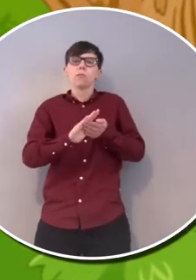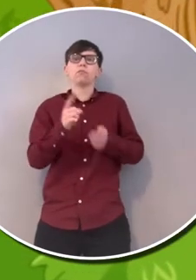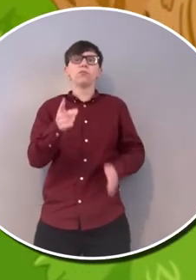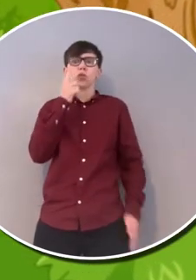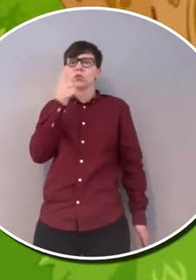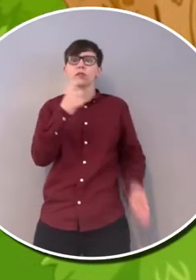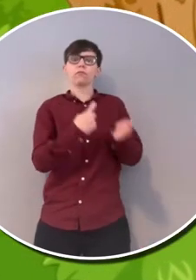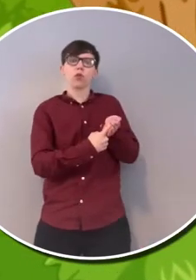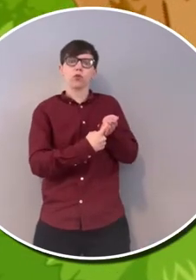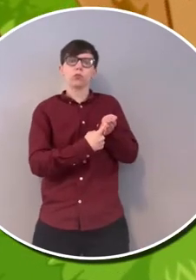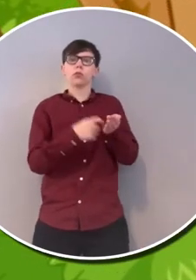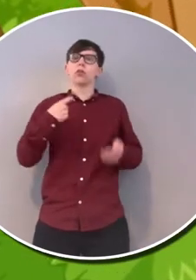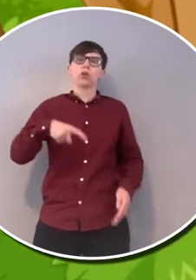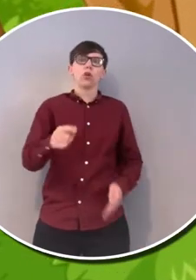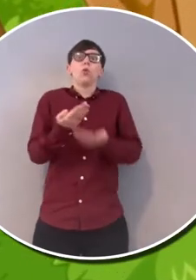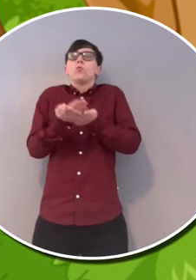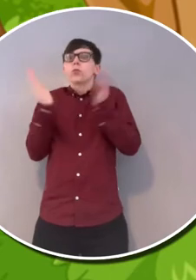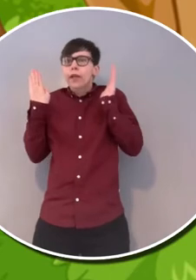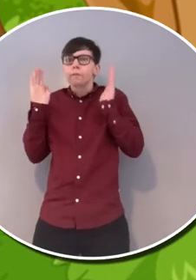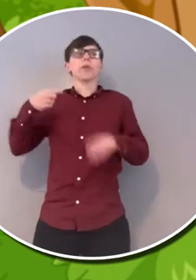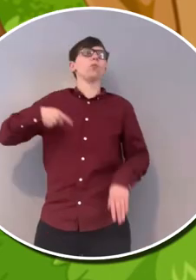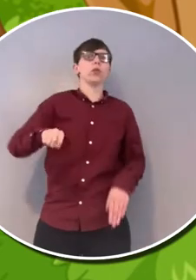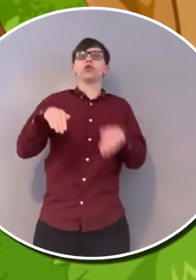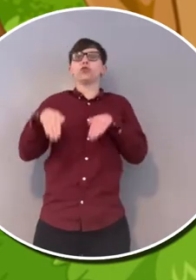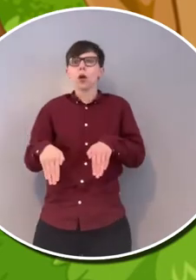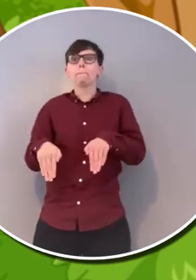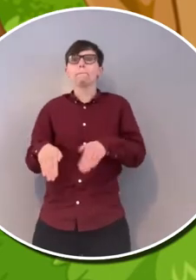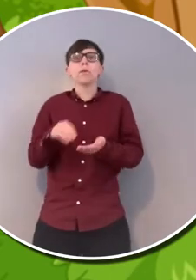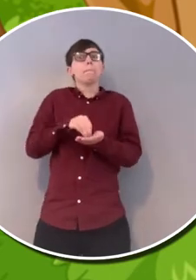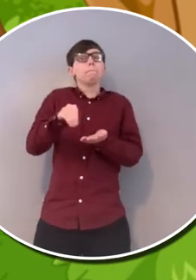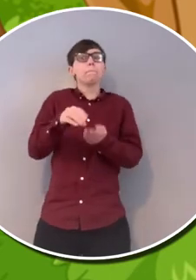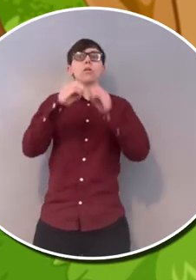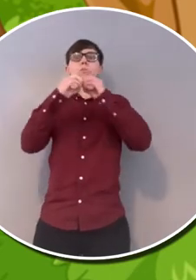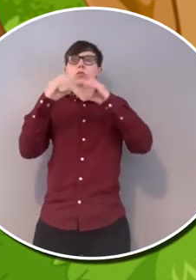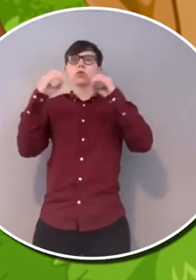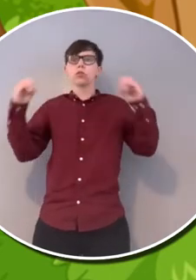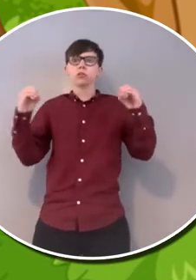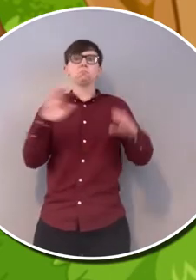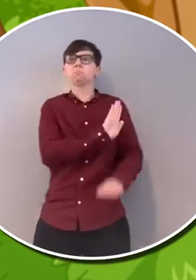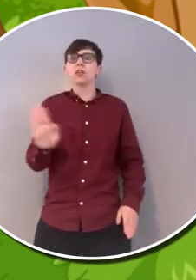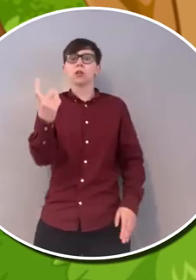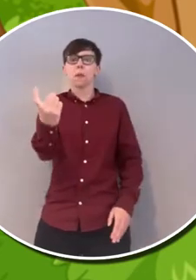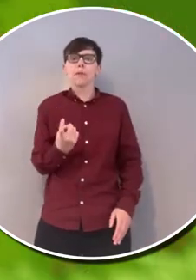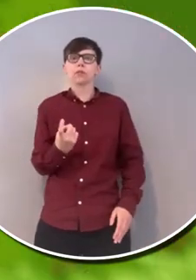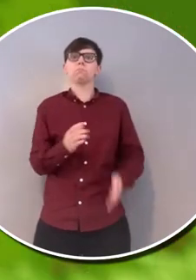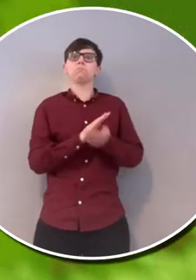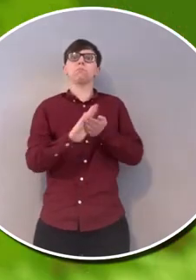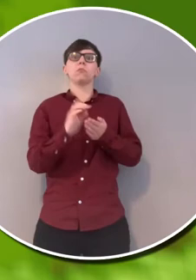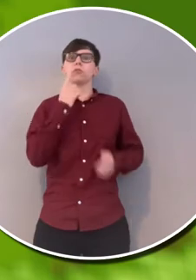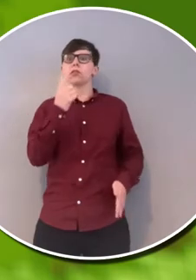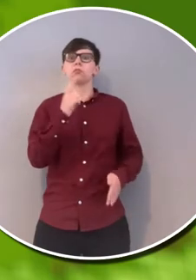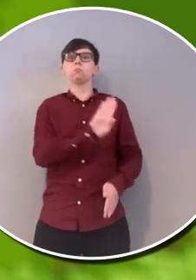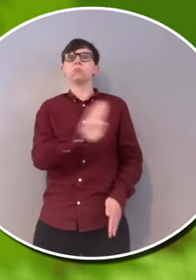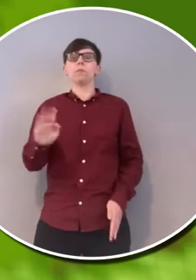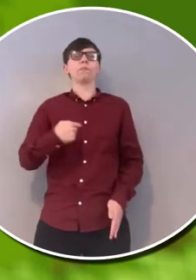seen Rollo? He's been gone all day. He went to the shops to buy sausages, and he hasn't come back yet. And